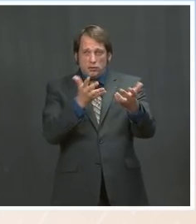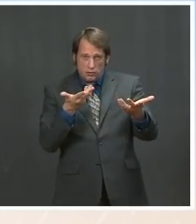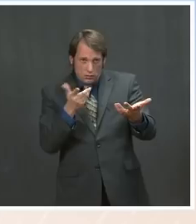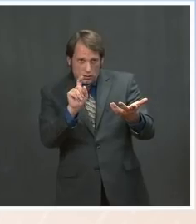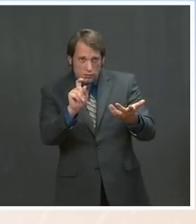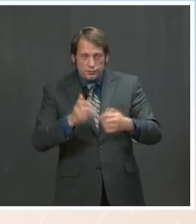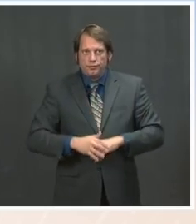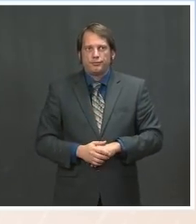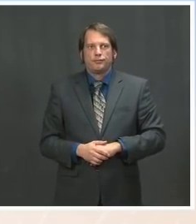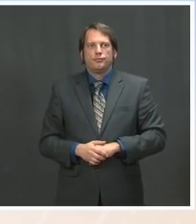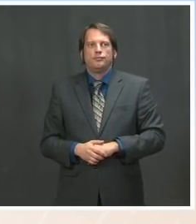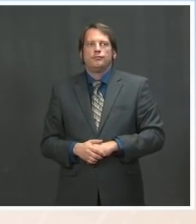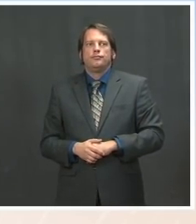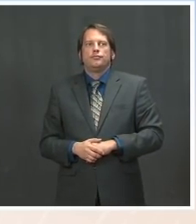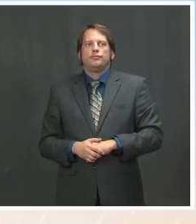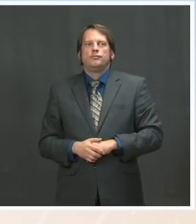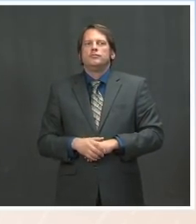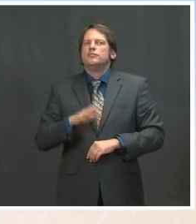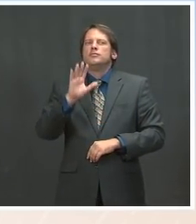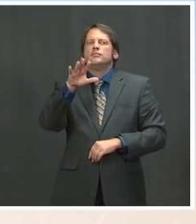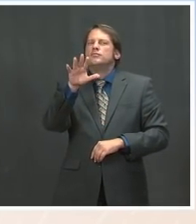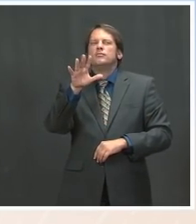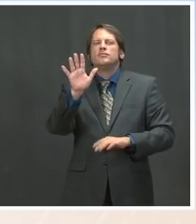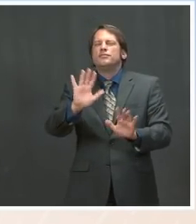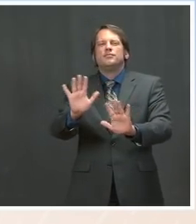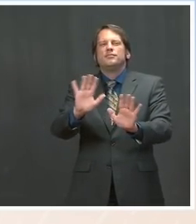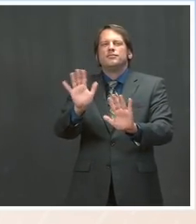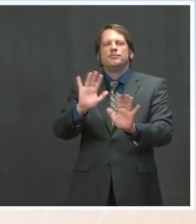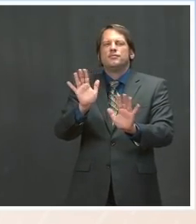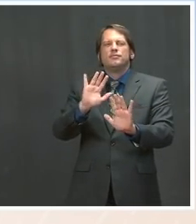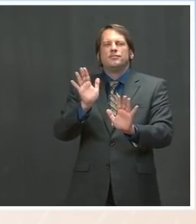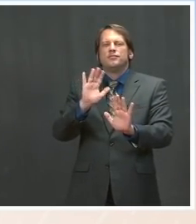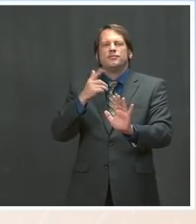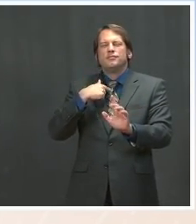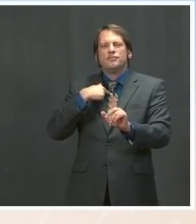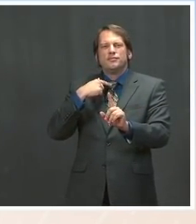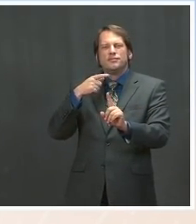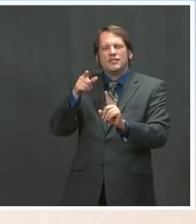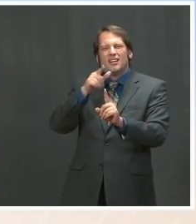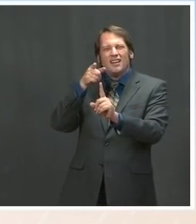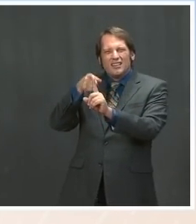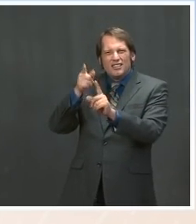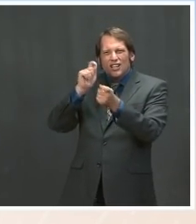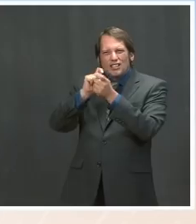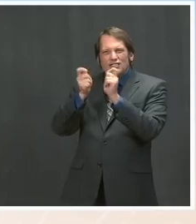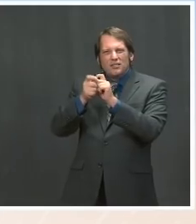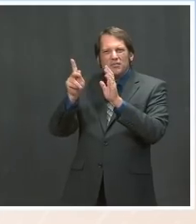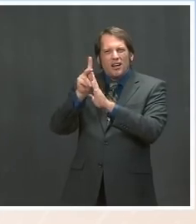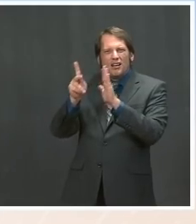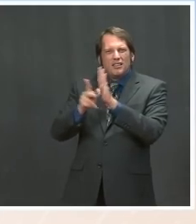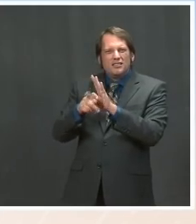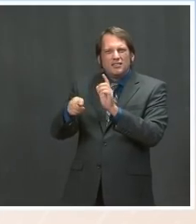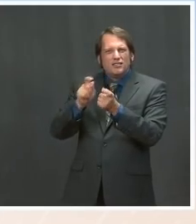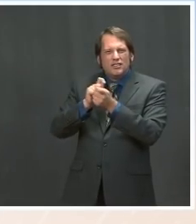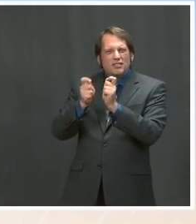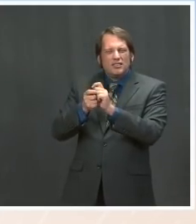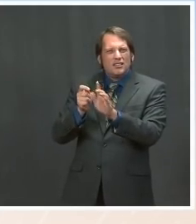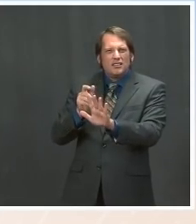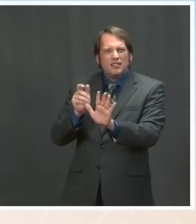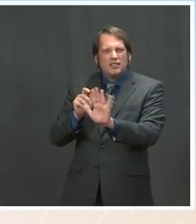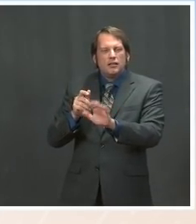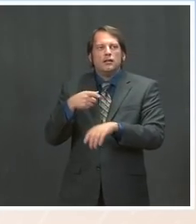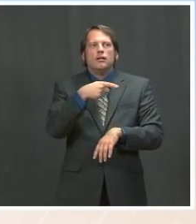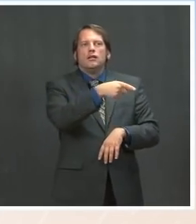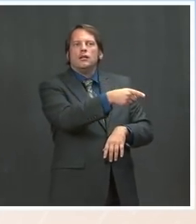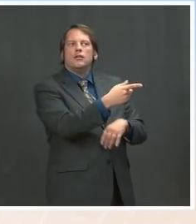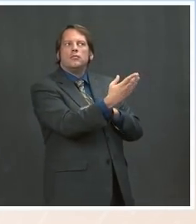me what our change in policy was. What was our change in policy from the morning to the afternoon? executive order from Friday morning said that the admission of up to 15,000